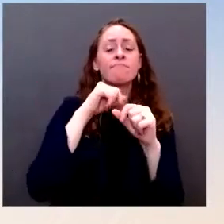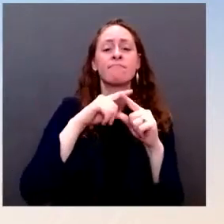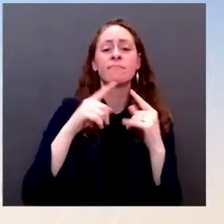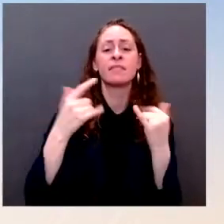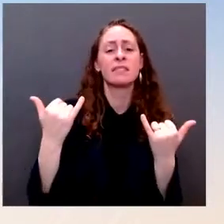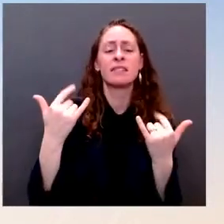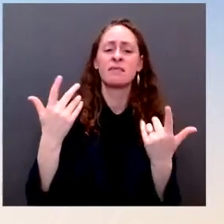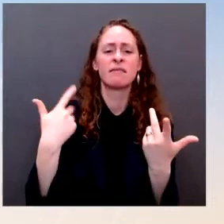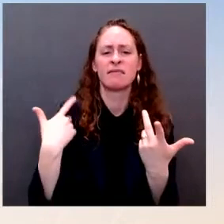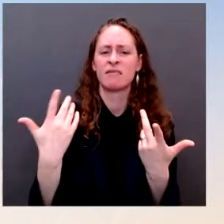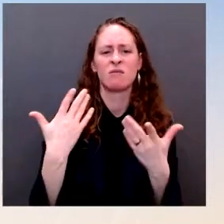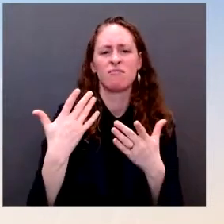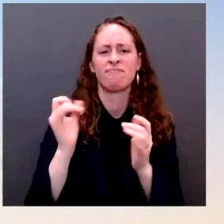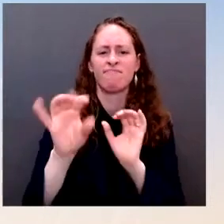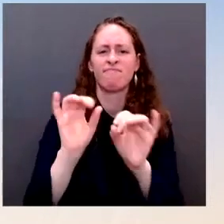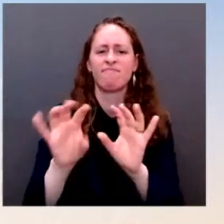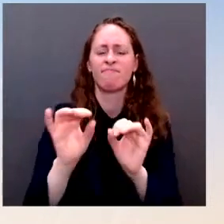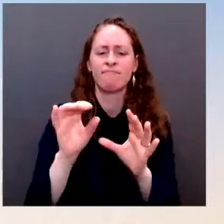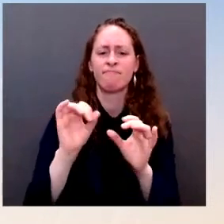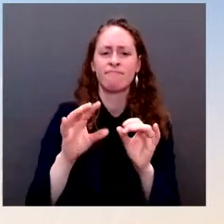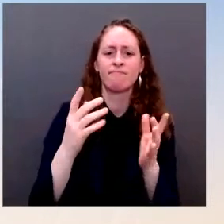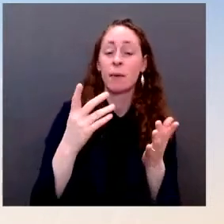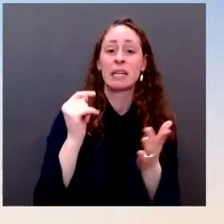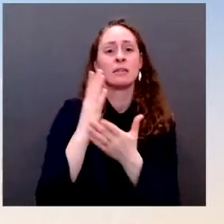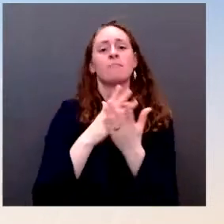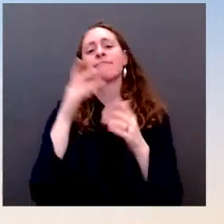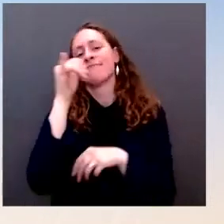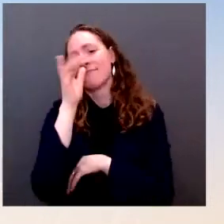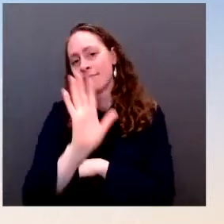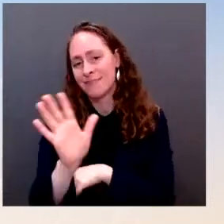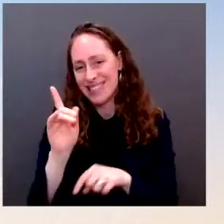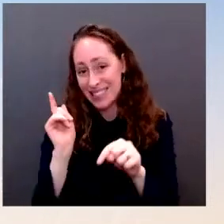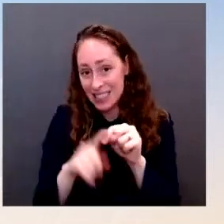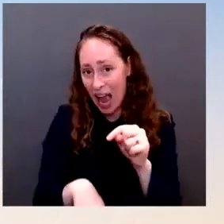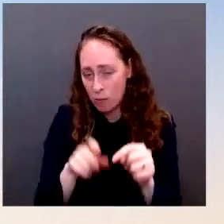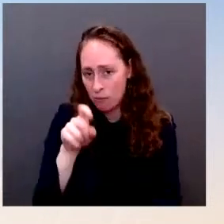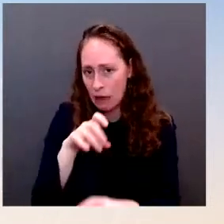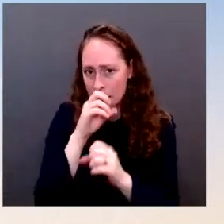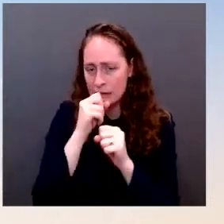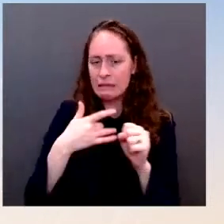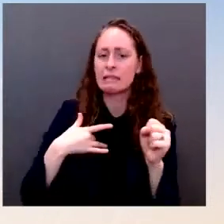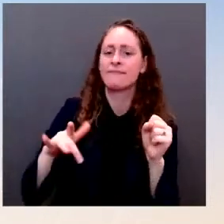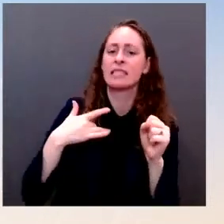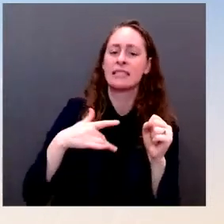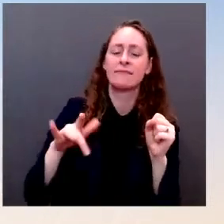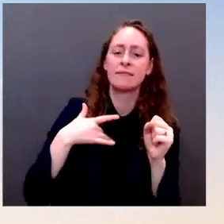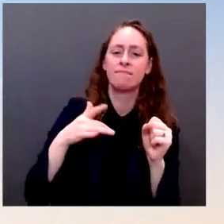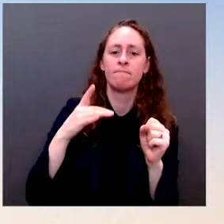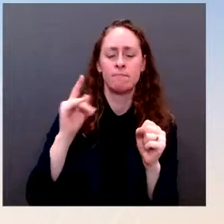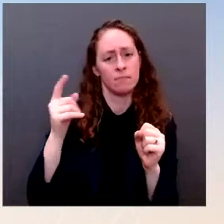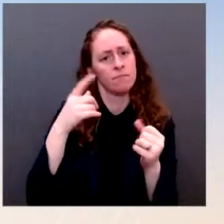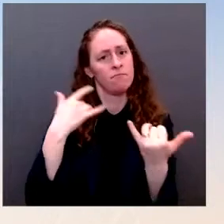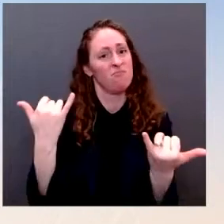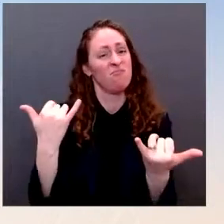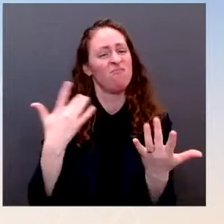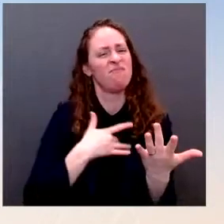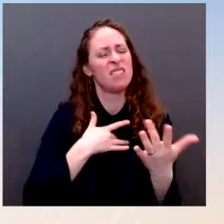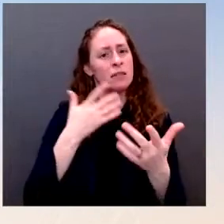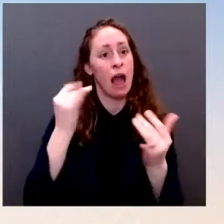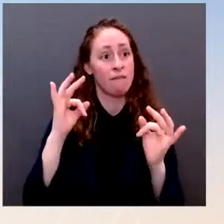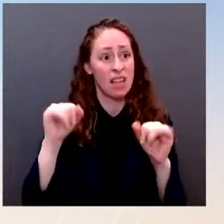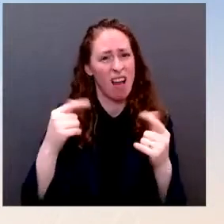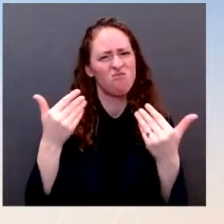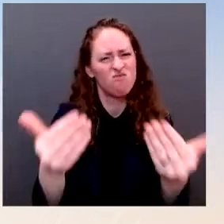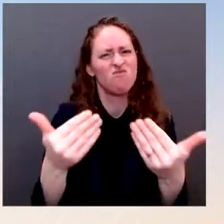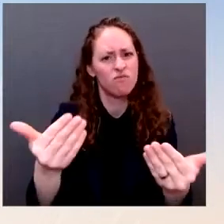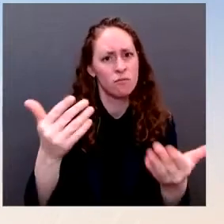methods. But what we're trying to do is take steps to deny Russia the opportunity to use lies, to use past